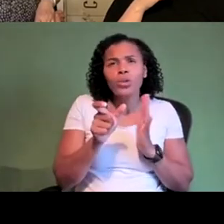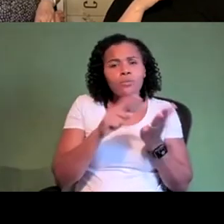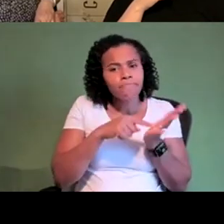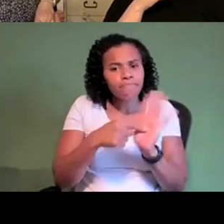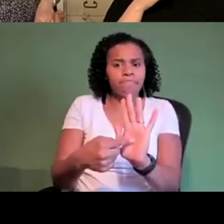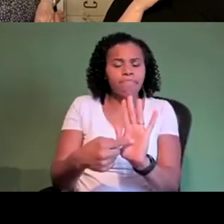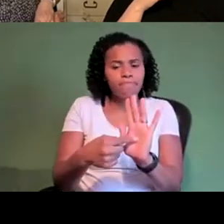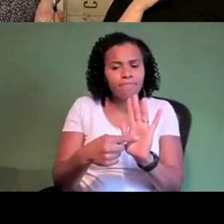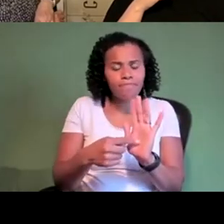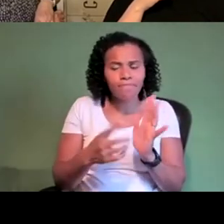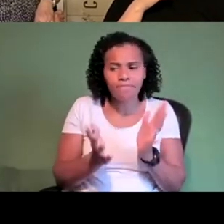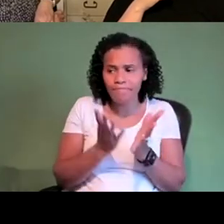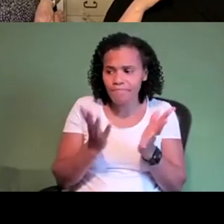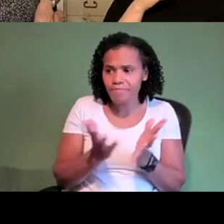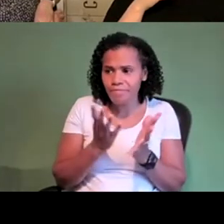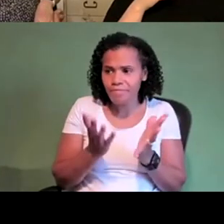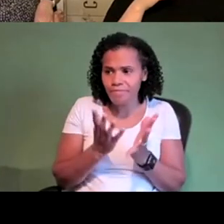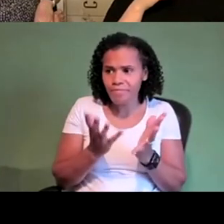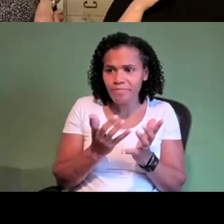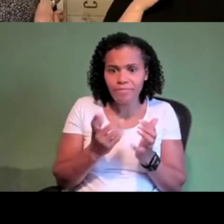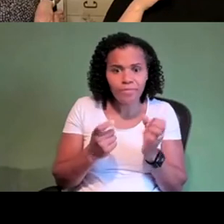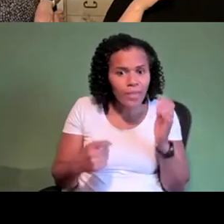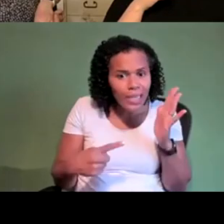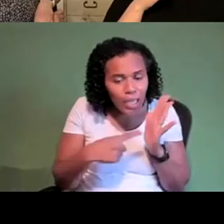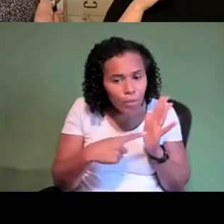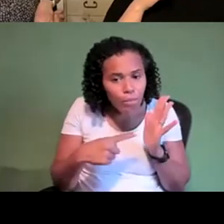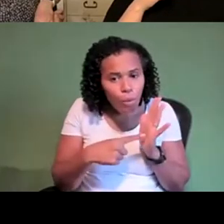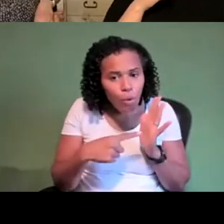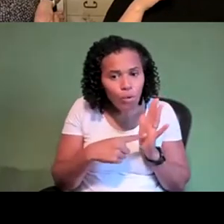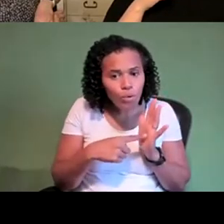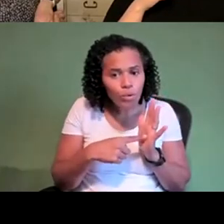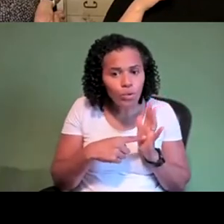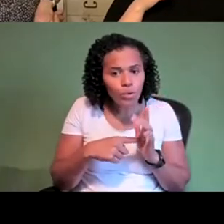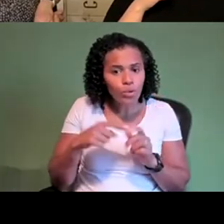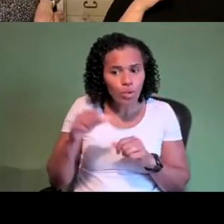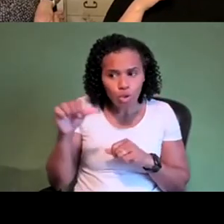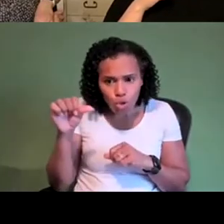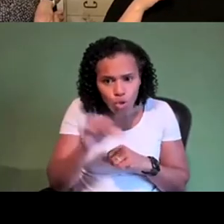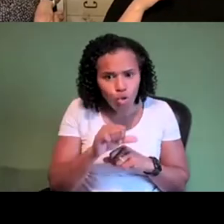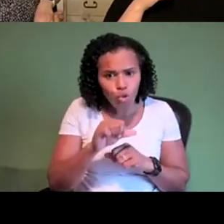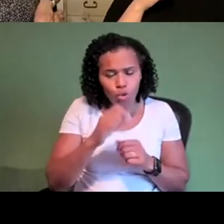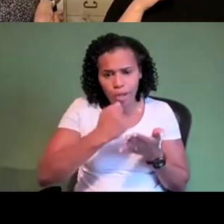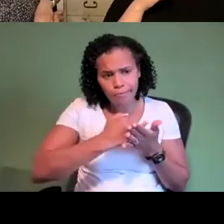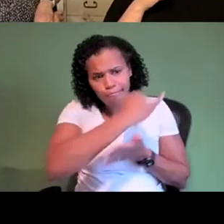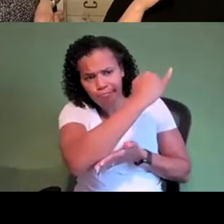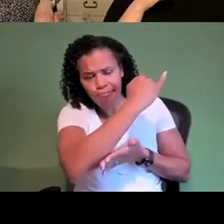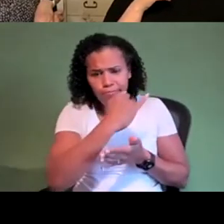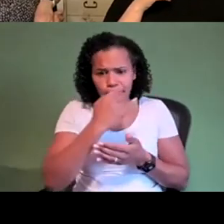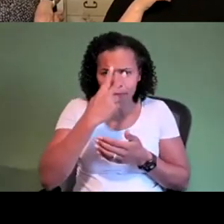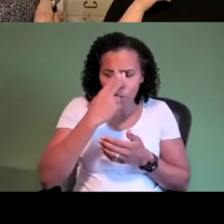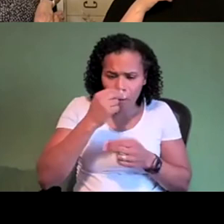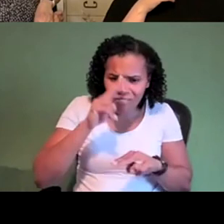of acknowledging the the sort of the reversal of that sort of traditional power dynamic associated with